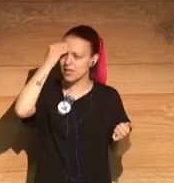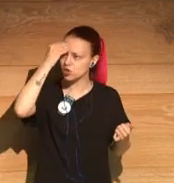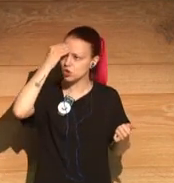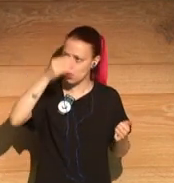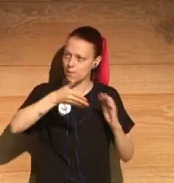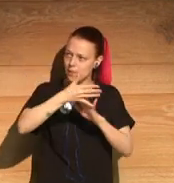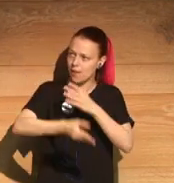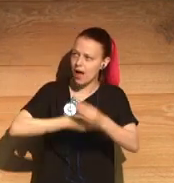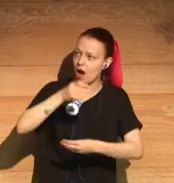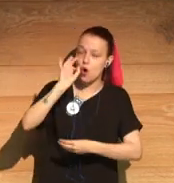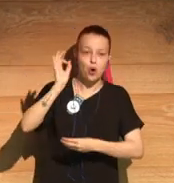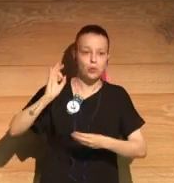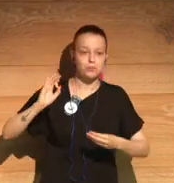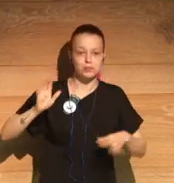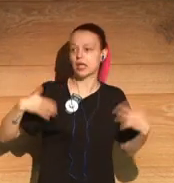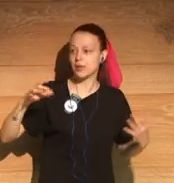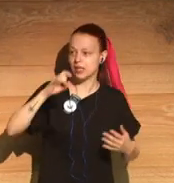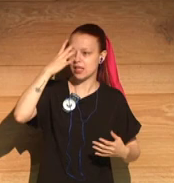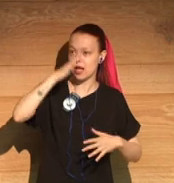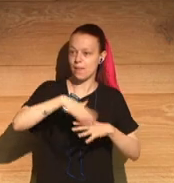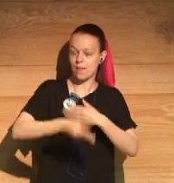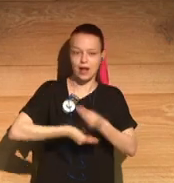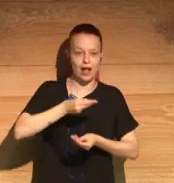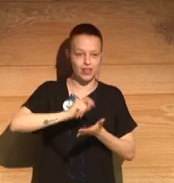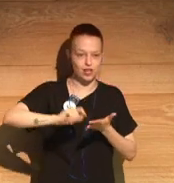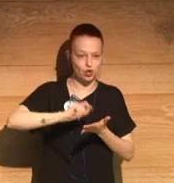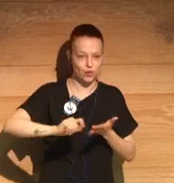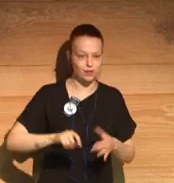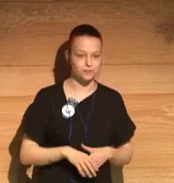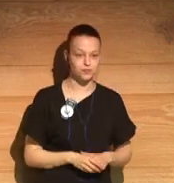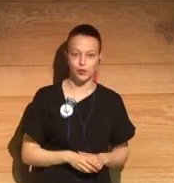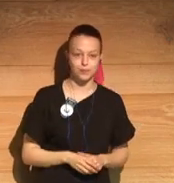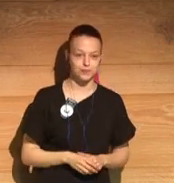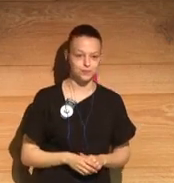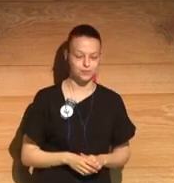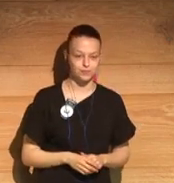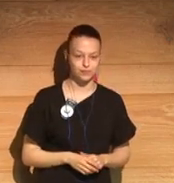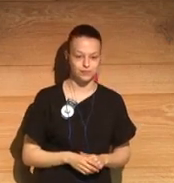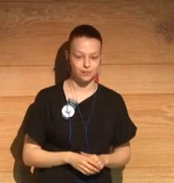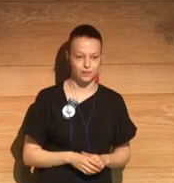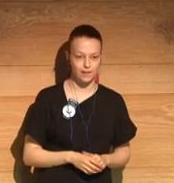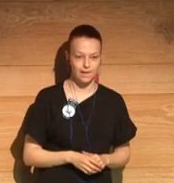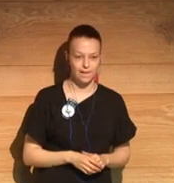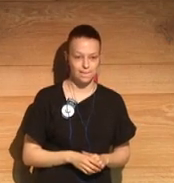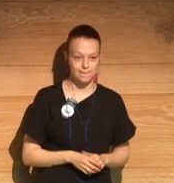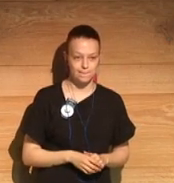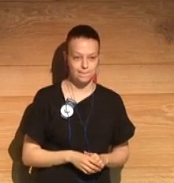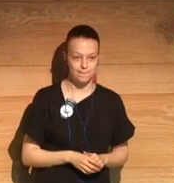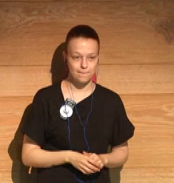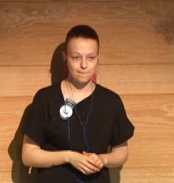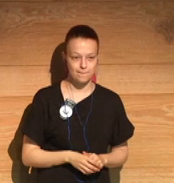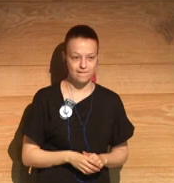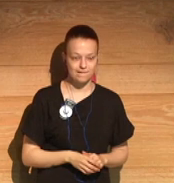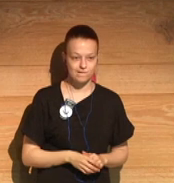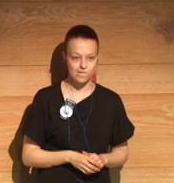novel was there within you for a long time or came to you as you were writing it? Oh,